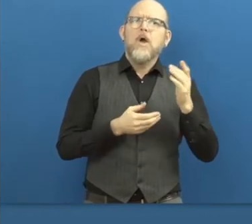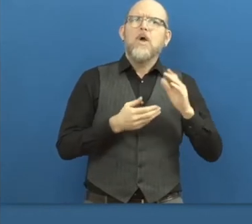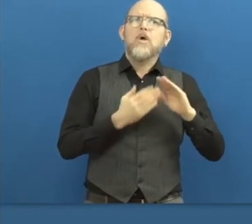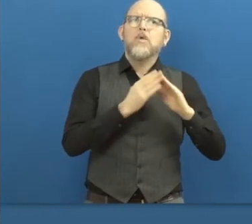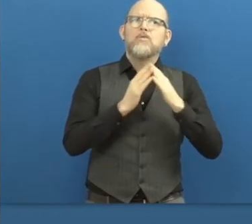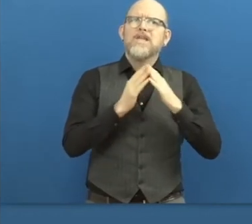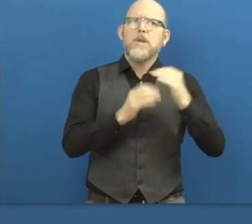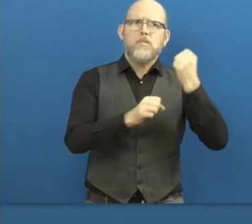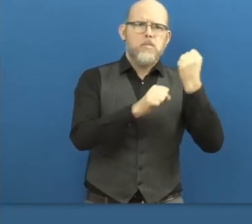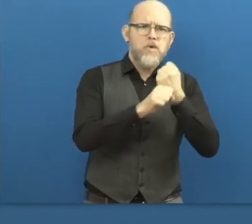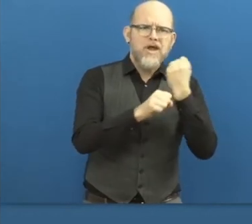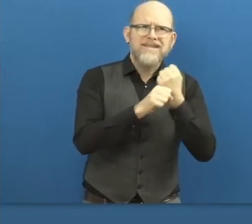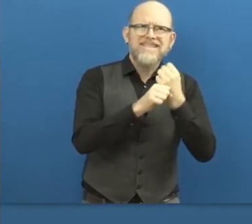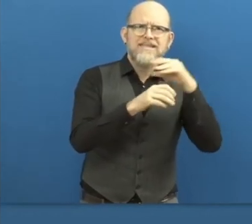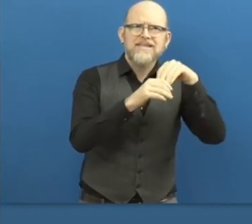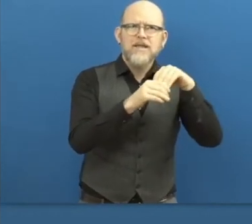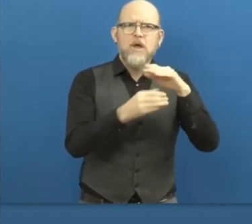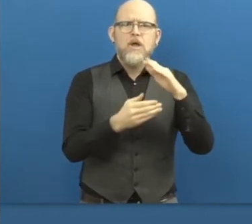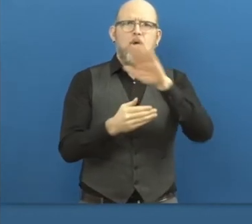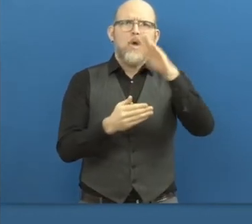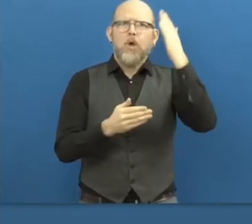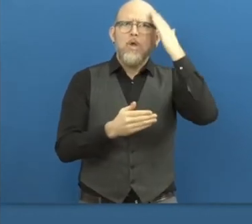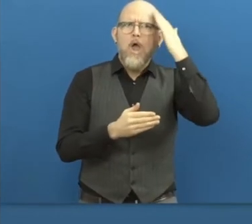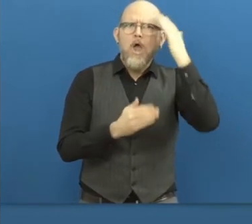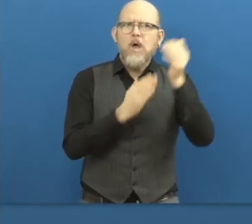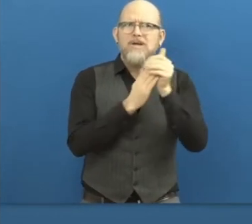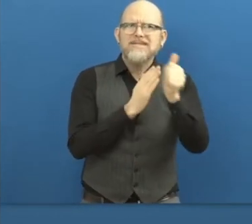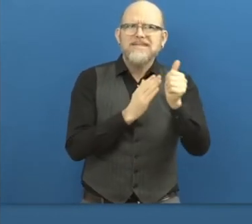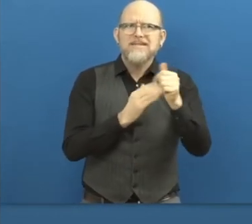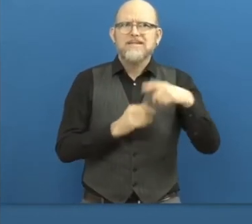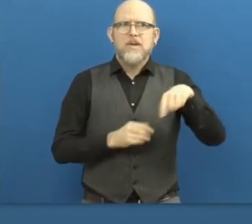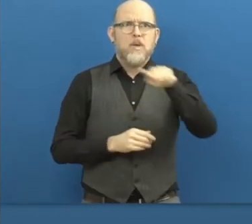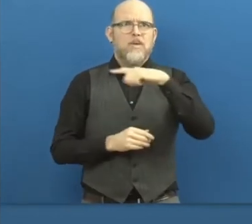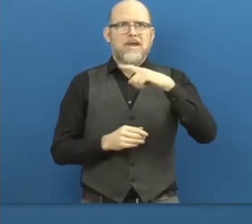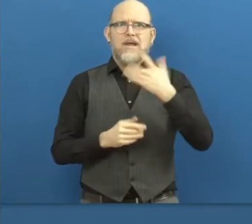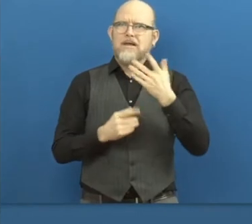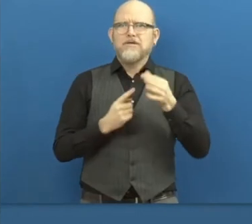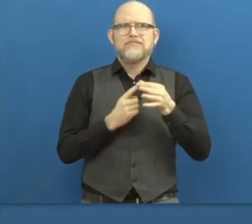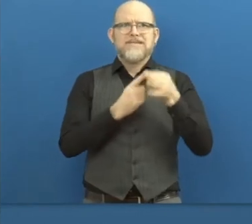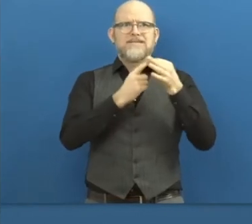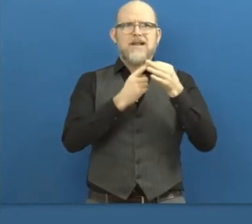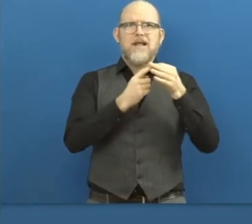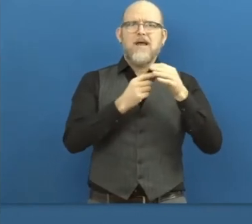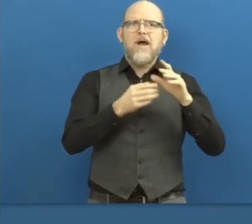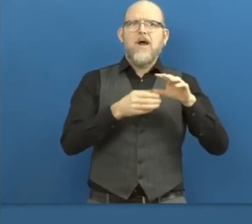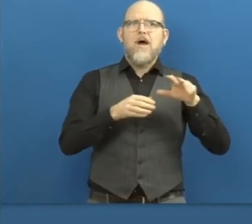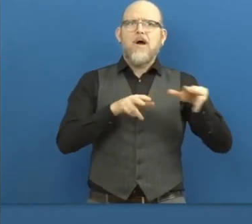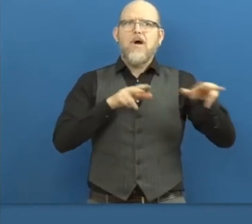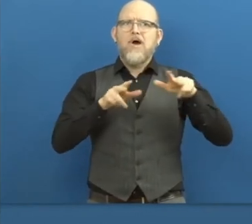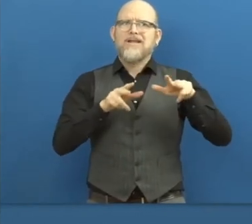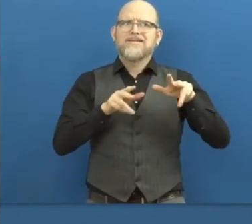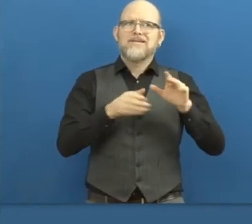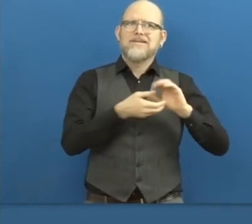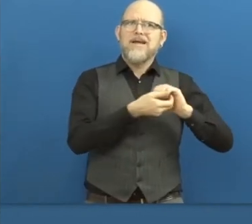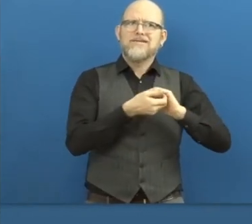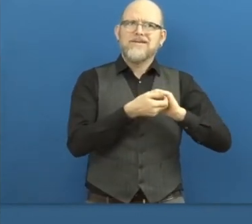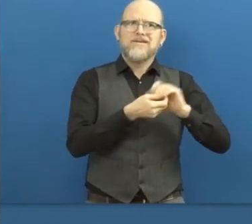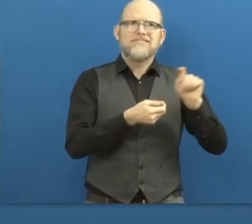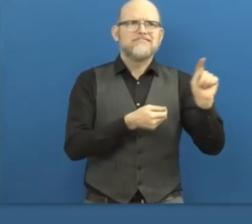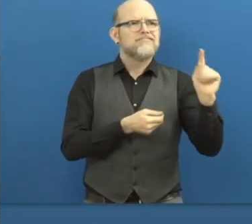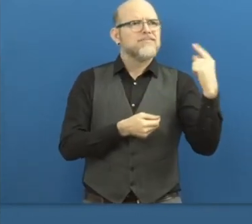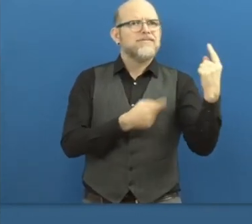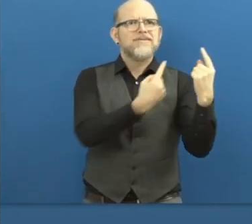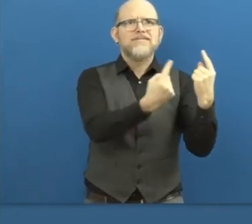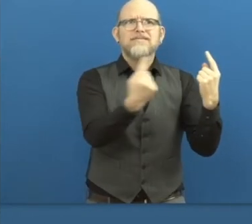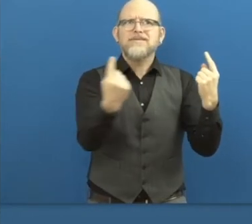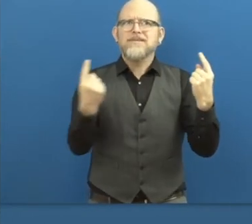a community of knowledge, as we bring some extraordinary organizations together that are each endeavoring